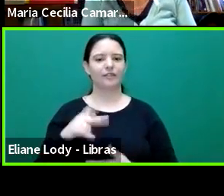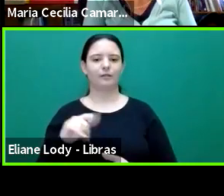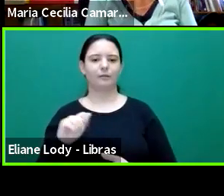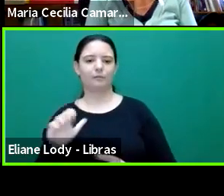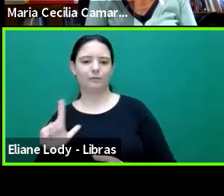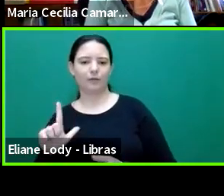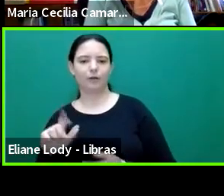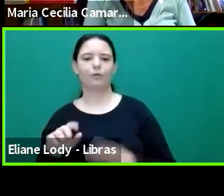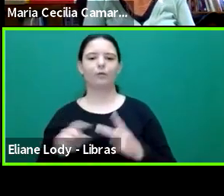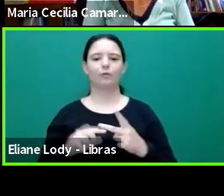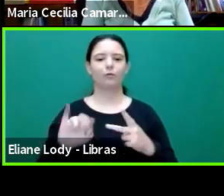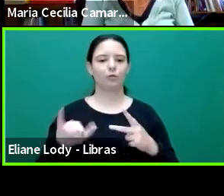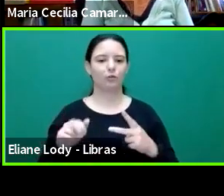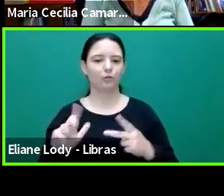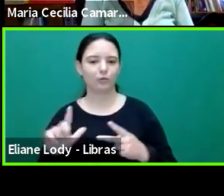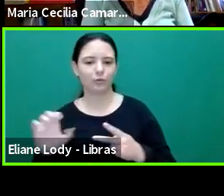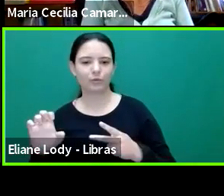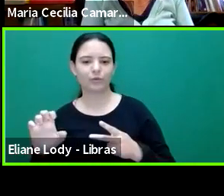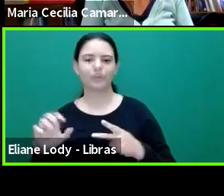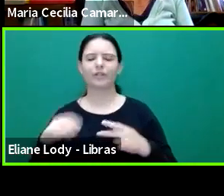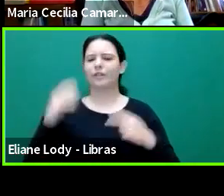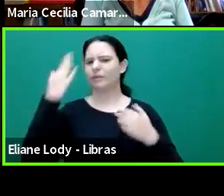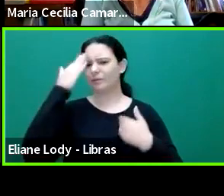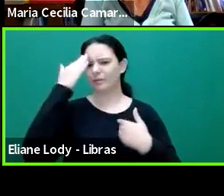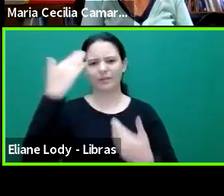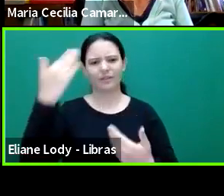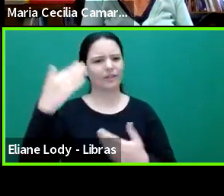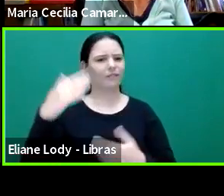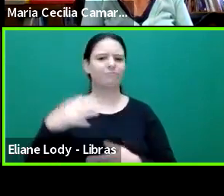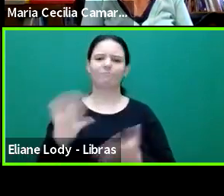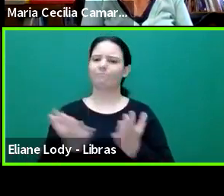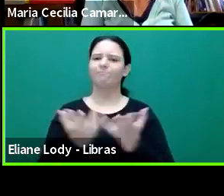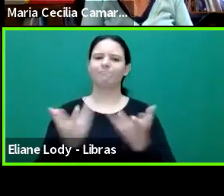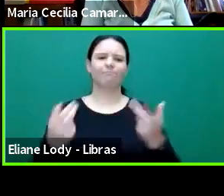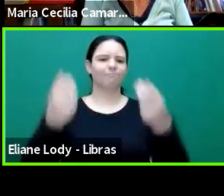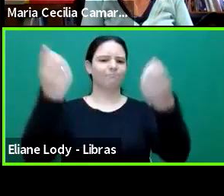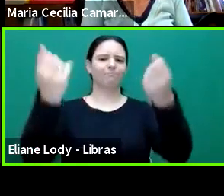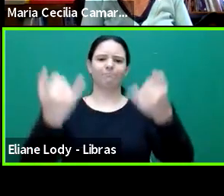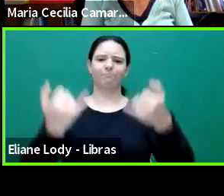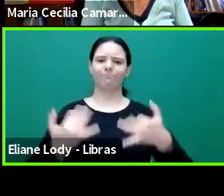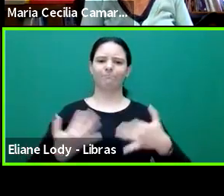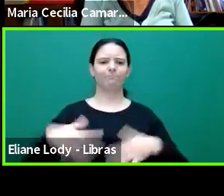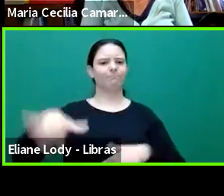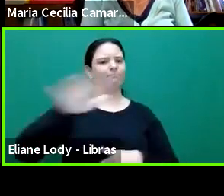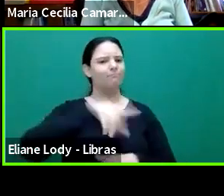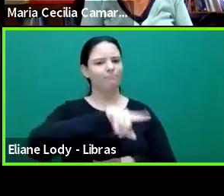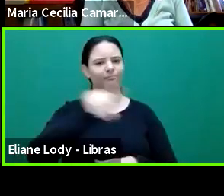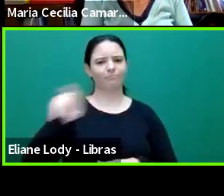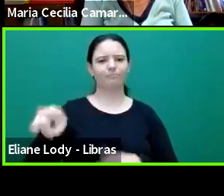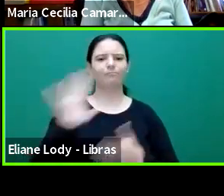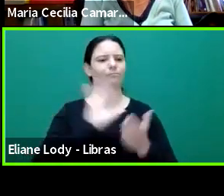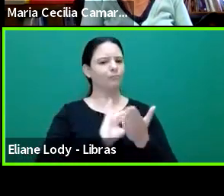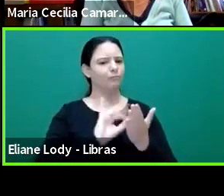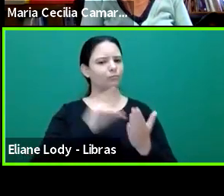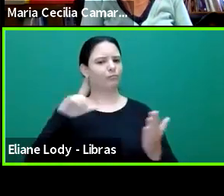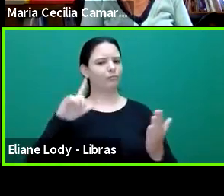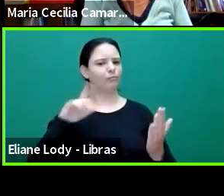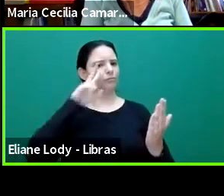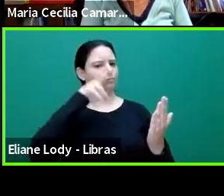great to hear you. I've read these papers many times.